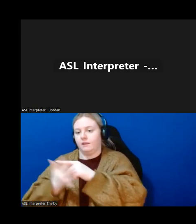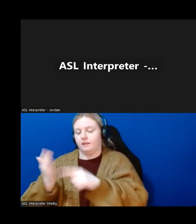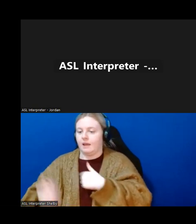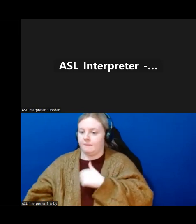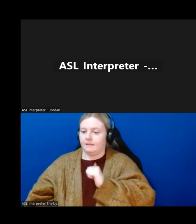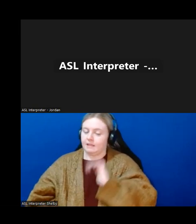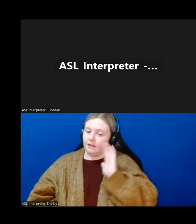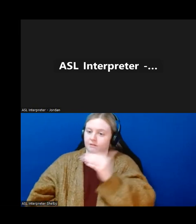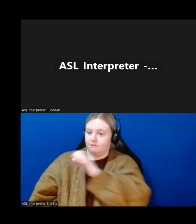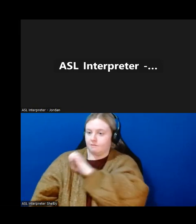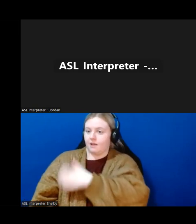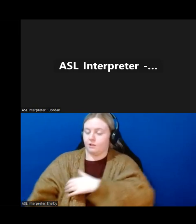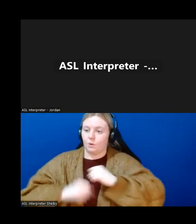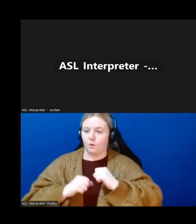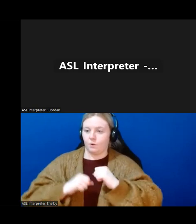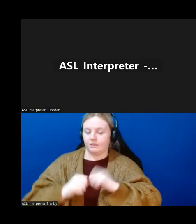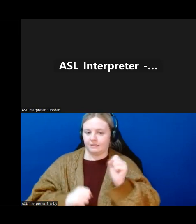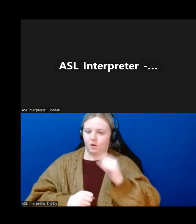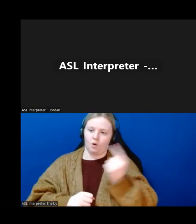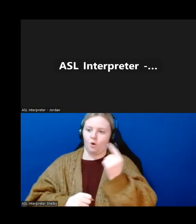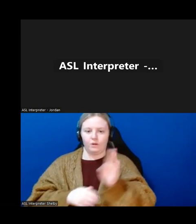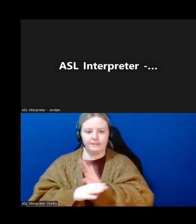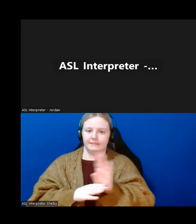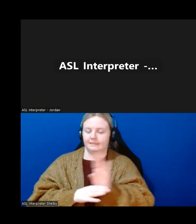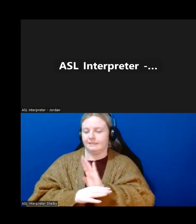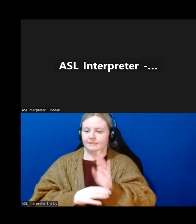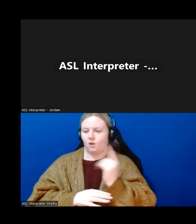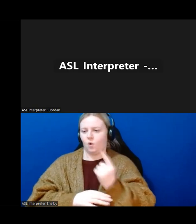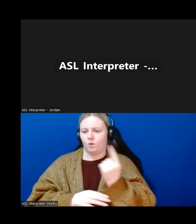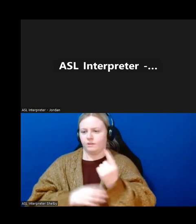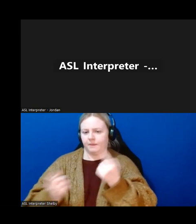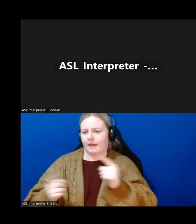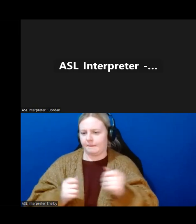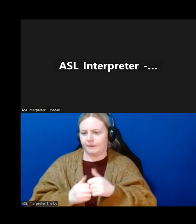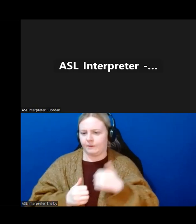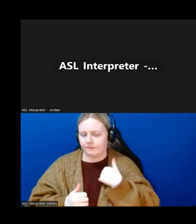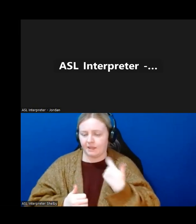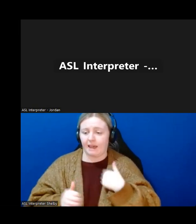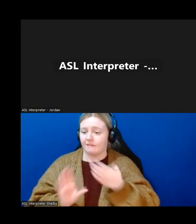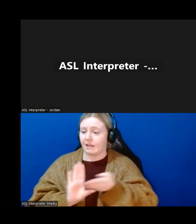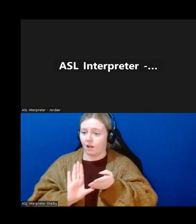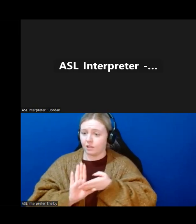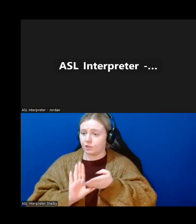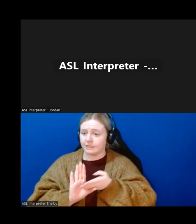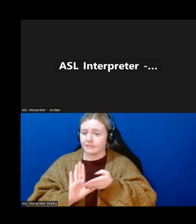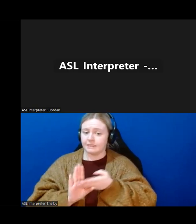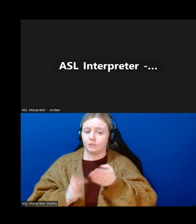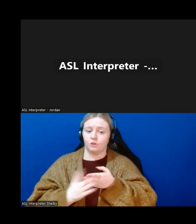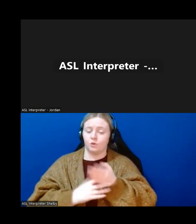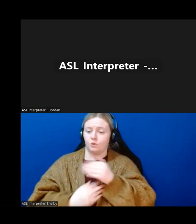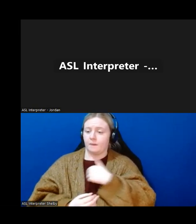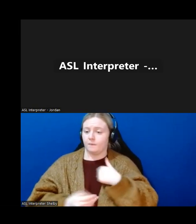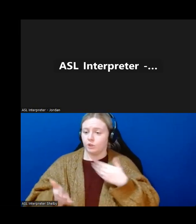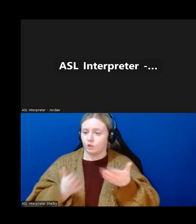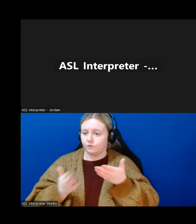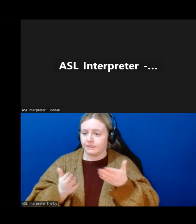morning, I do. So there's always something happening at Empower with me. We have a psychologist actually through member services that offers